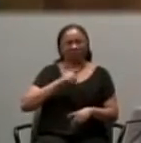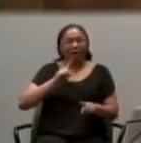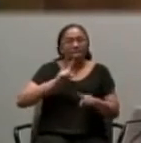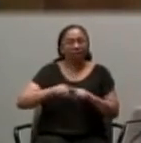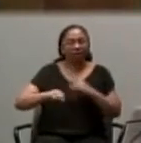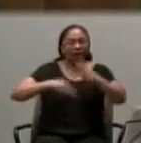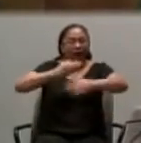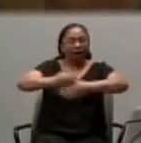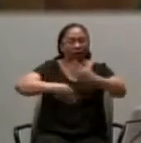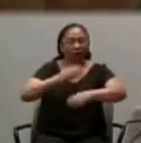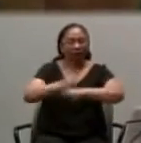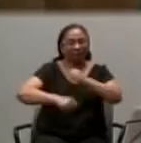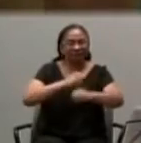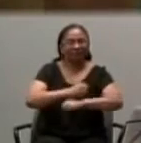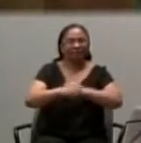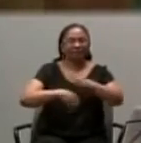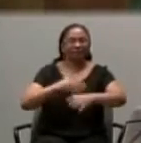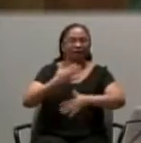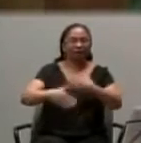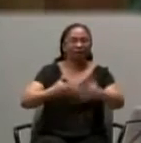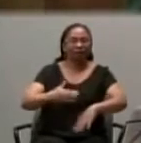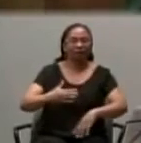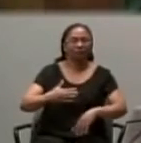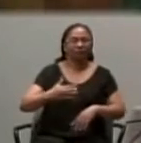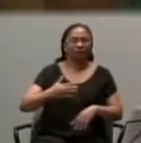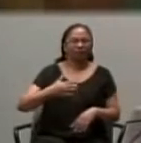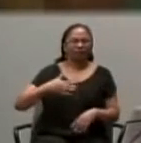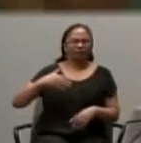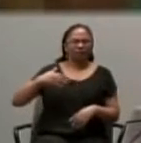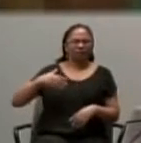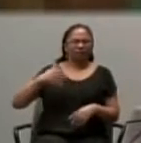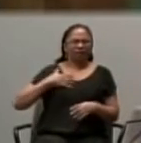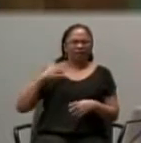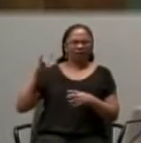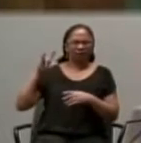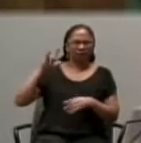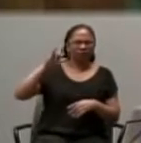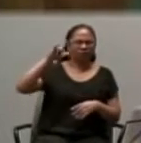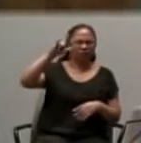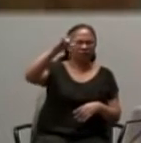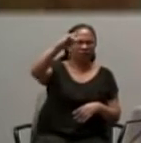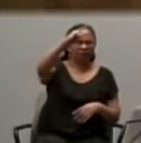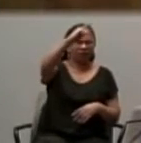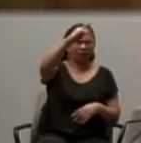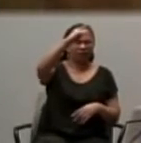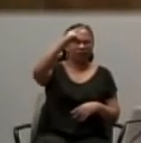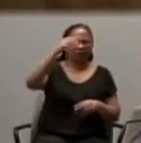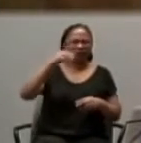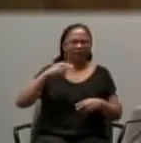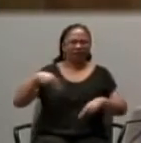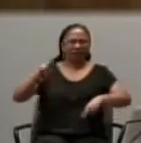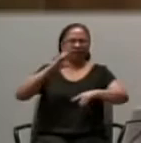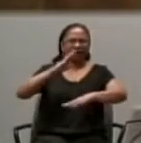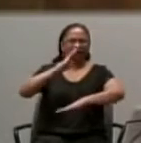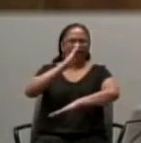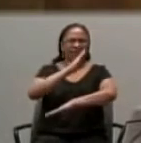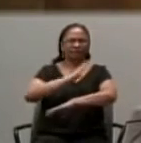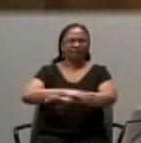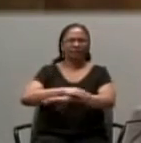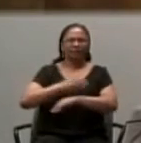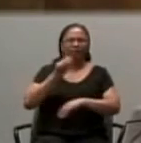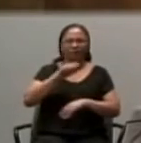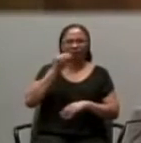however, I was eating in a French restaurant in, what do call it, in Maryland.